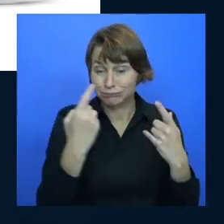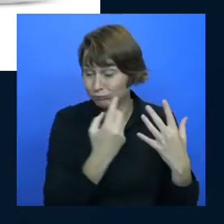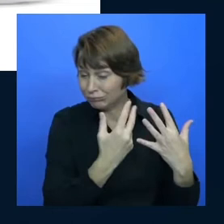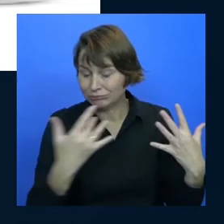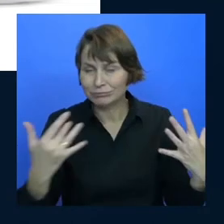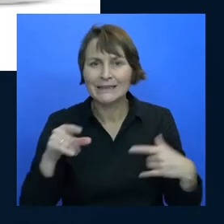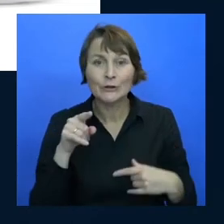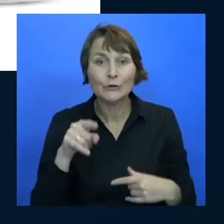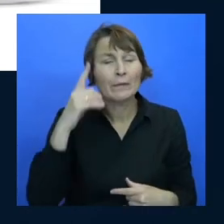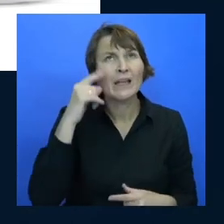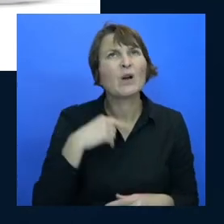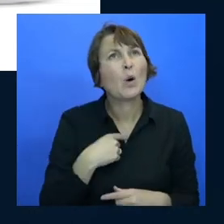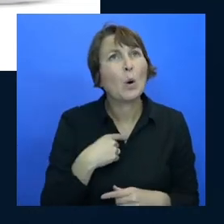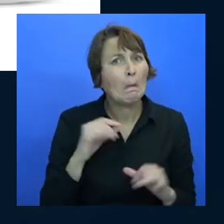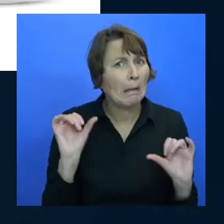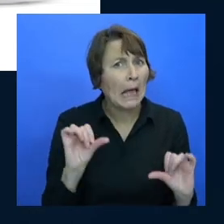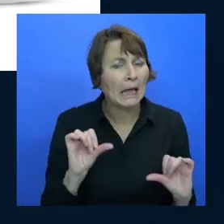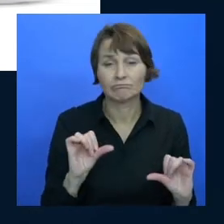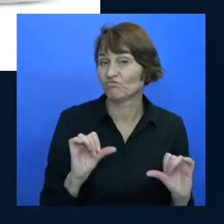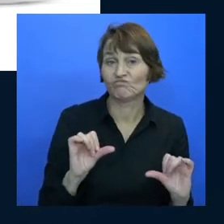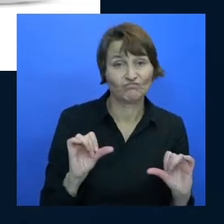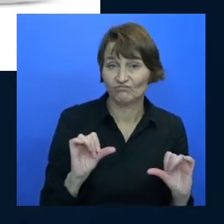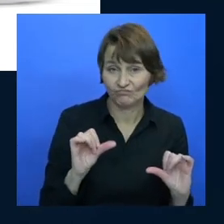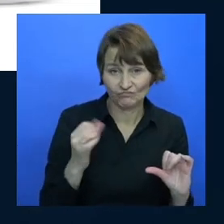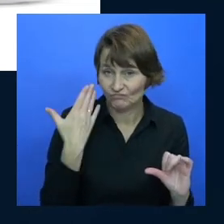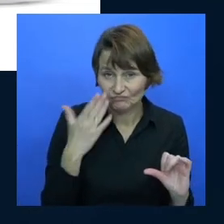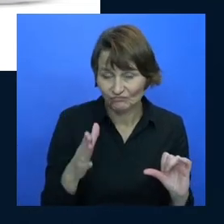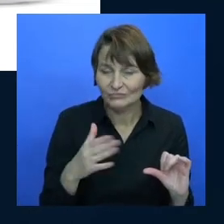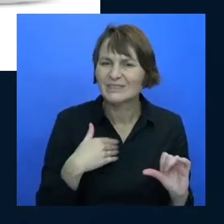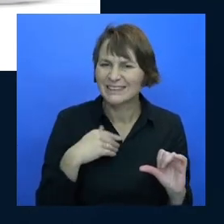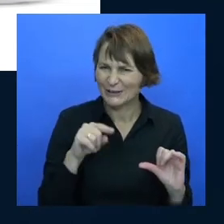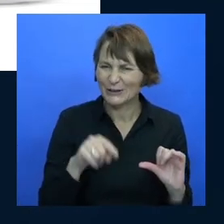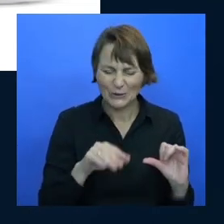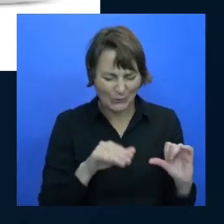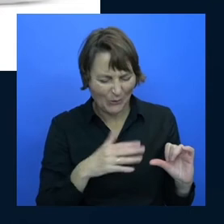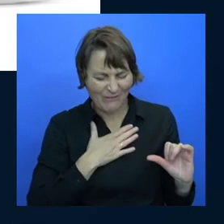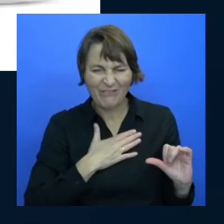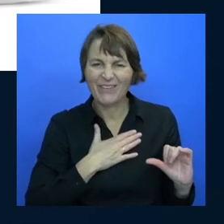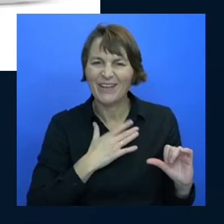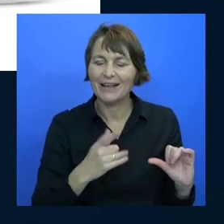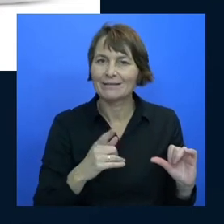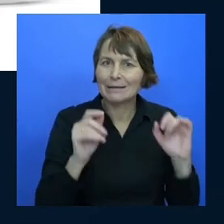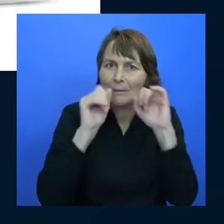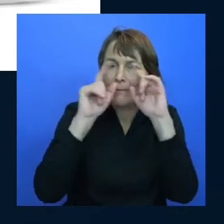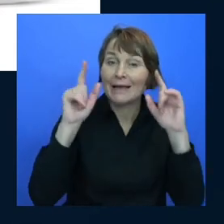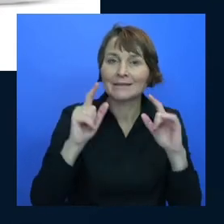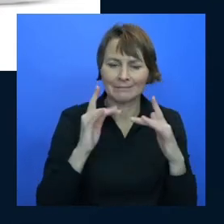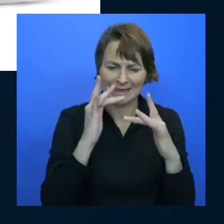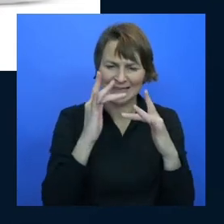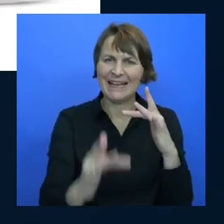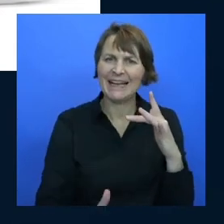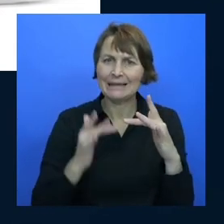have no idea like don't don't you ever get that feeling like it's just amazing that the internet works at all